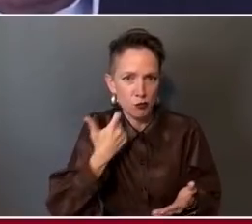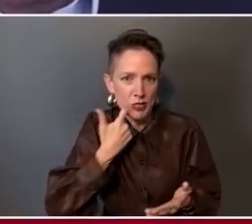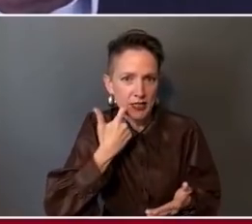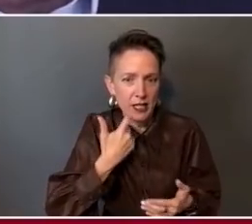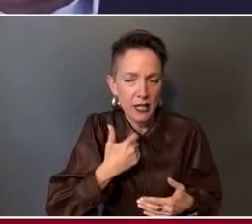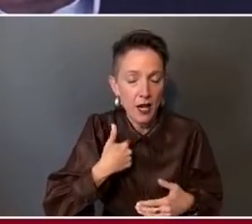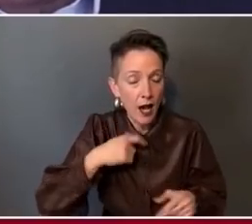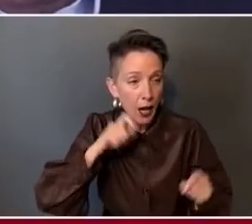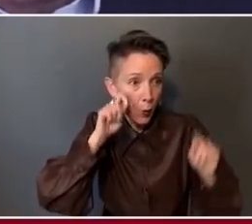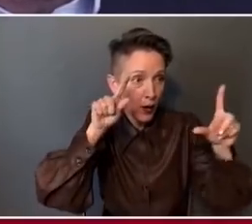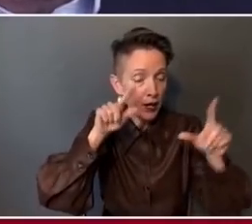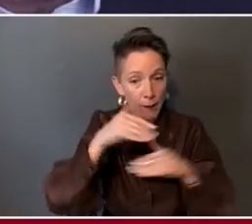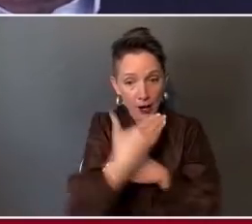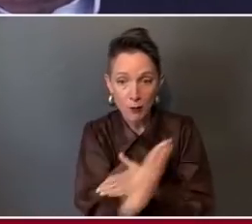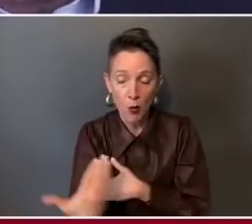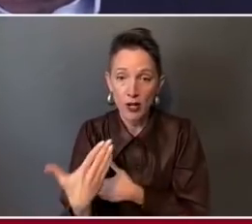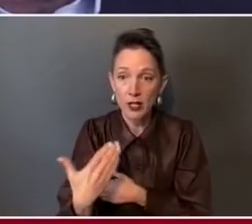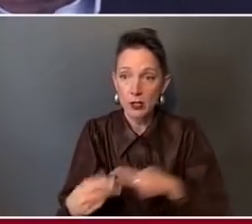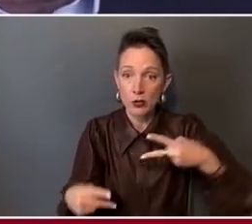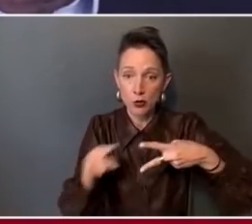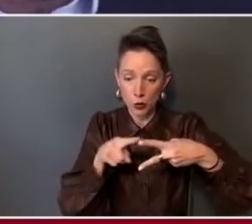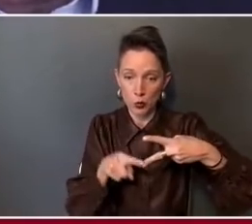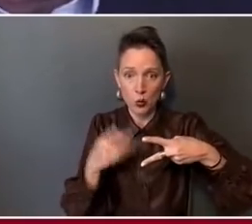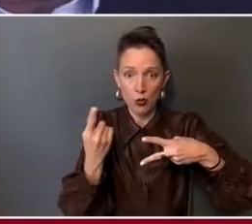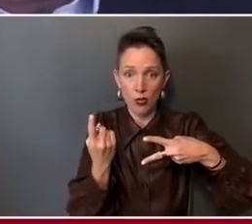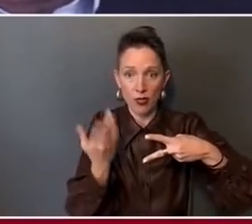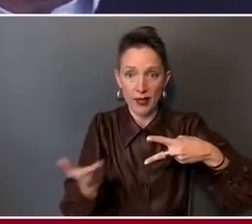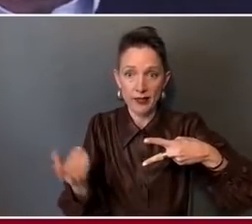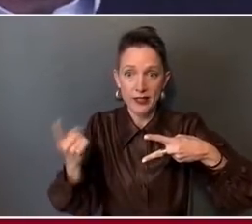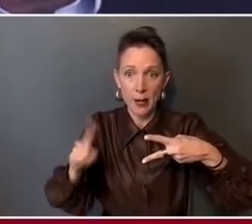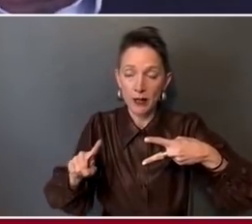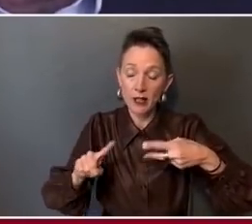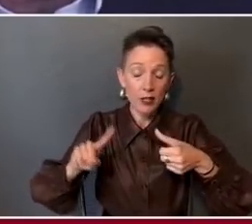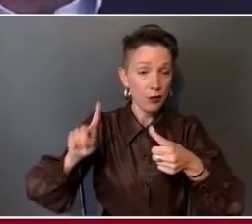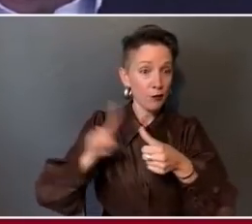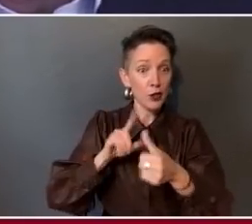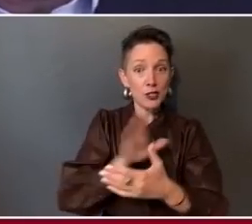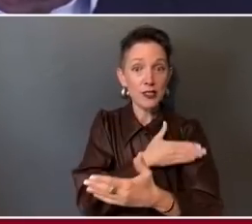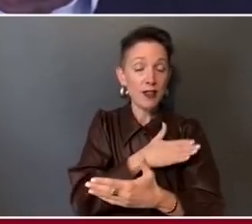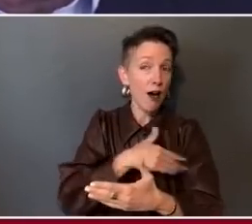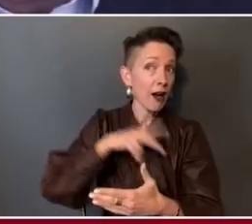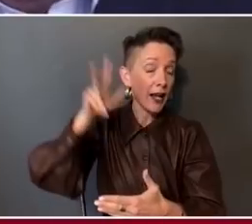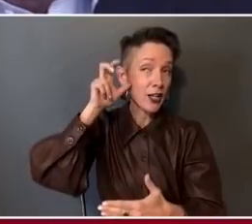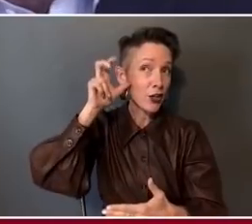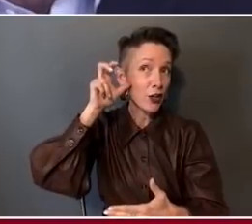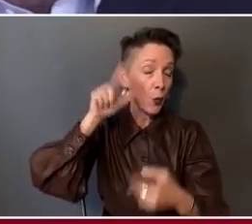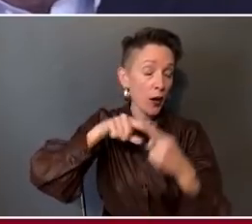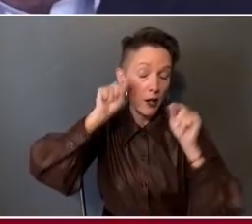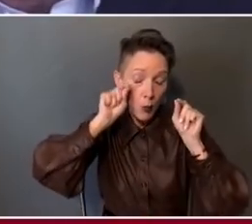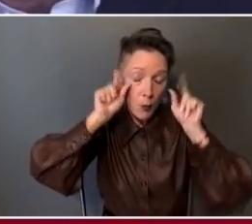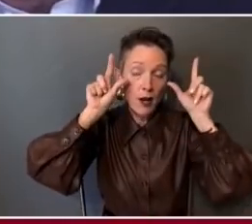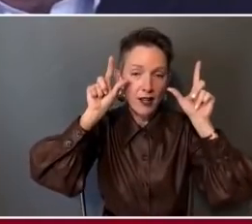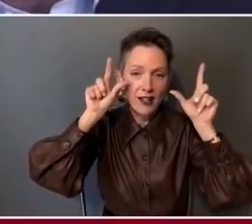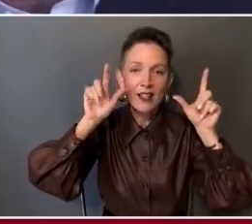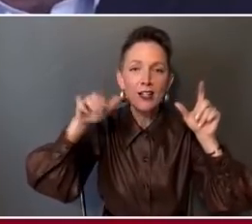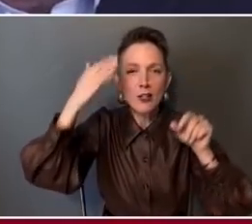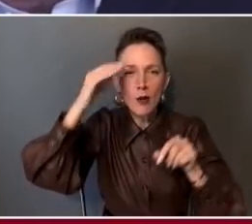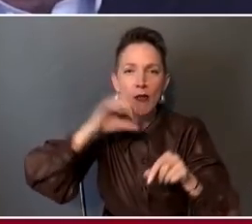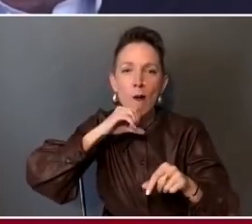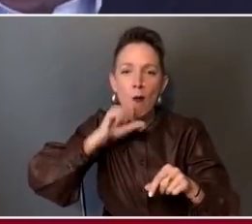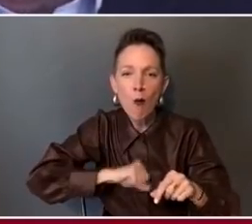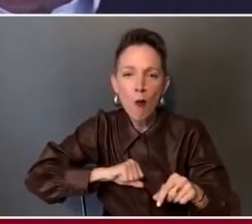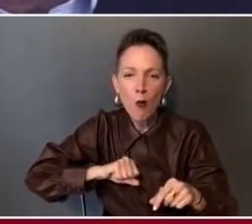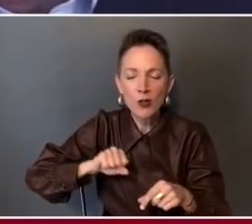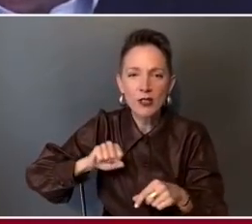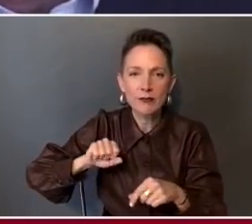and two things happen. First of all, the first song I hear humming in my head when I open my eyes is from that old fifth dimension tune